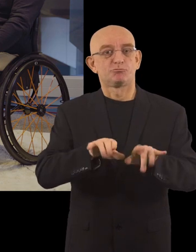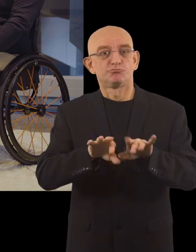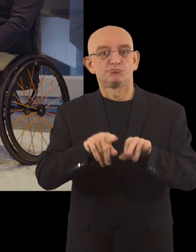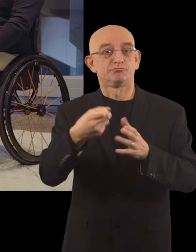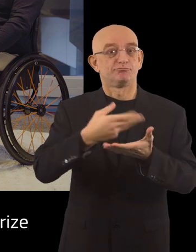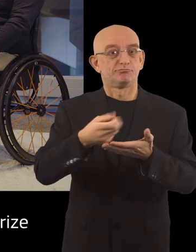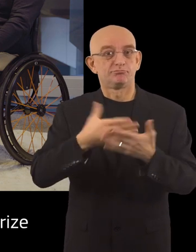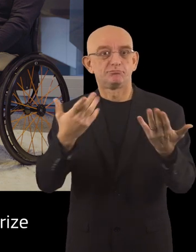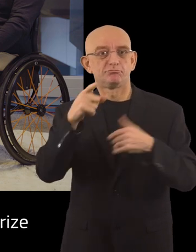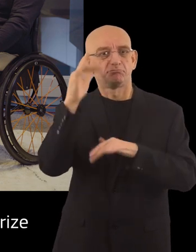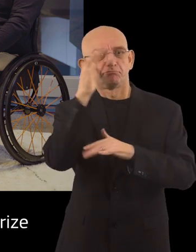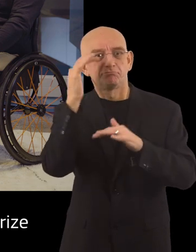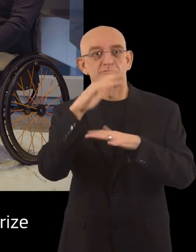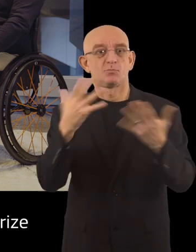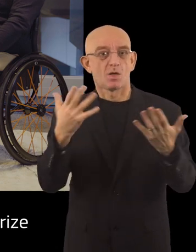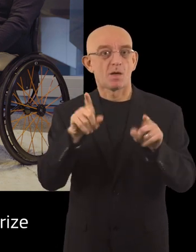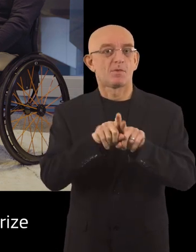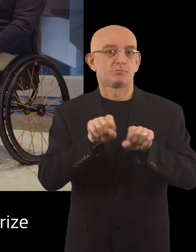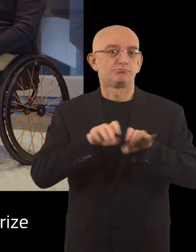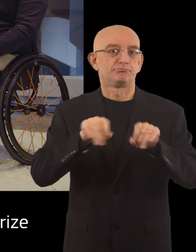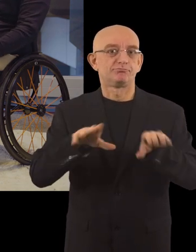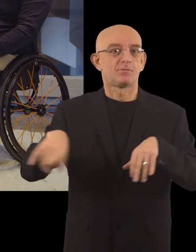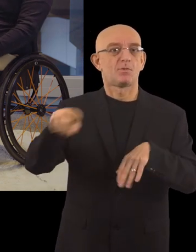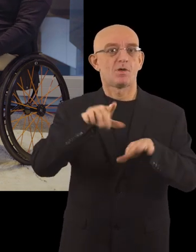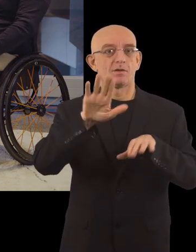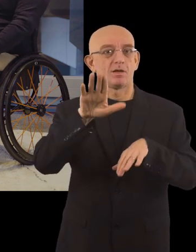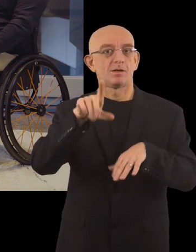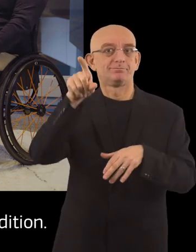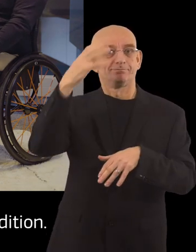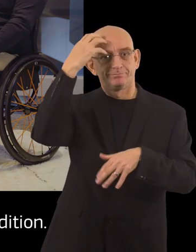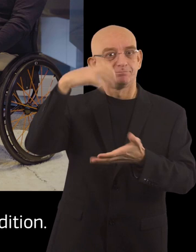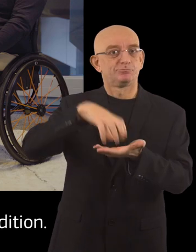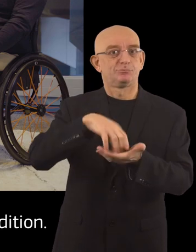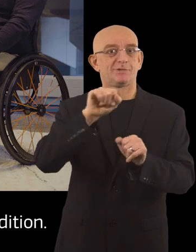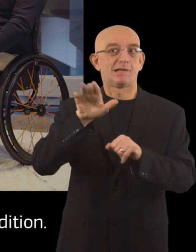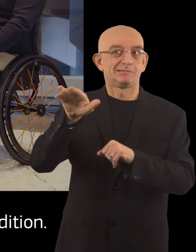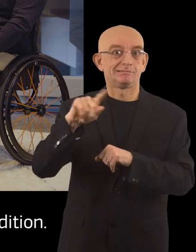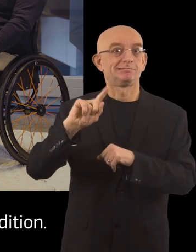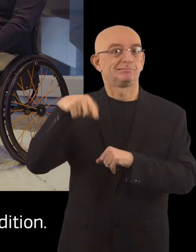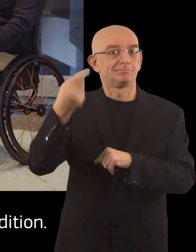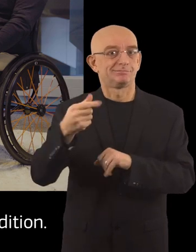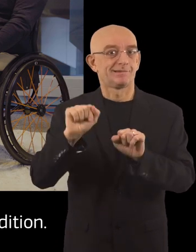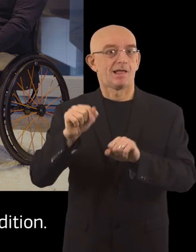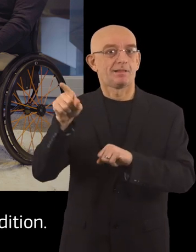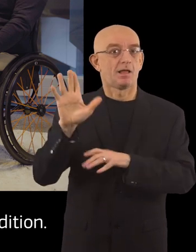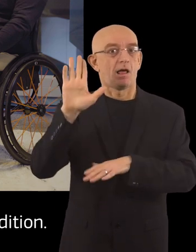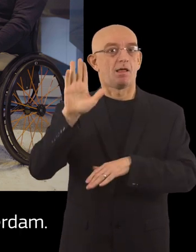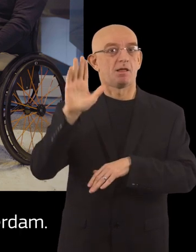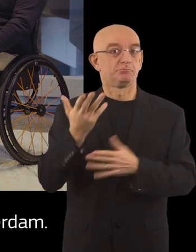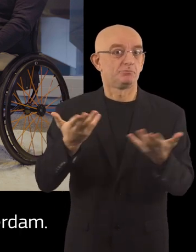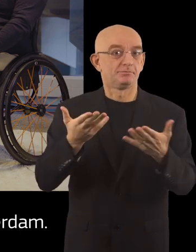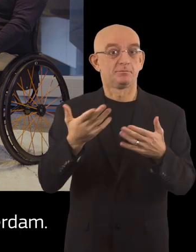what you think about it. And of course, share the info about this prize with your municipality. And encourage them to apply for the next edition.